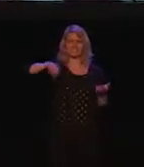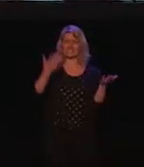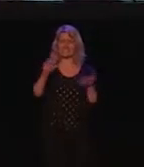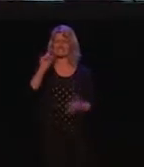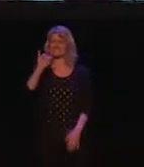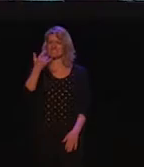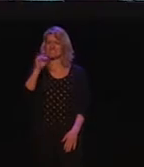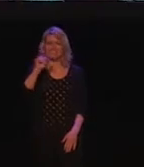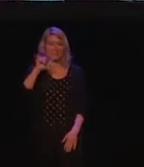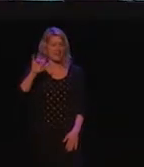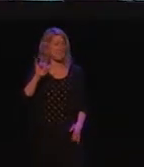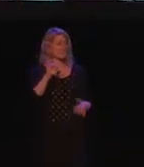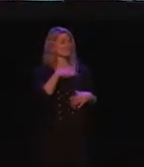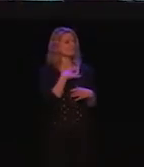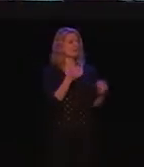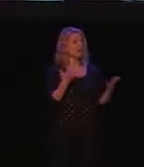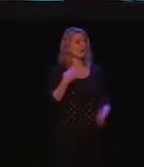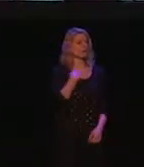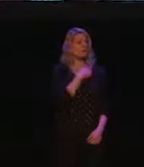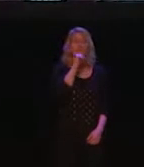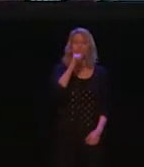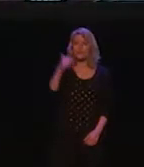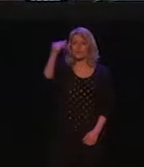years from now, half of us might be here digitally.